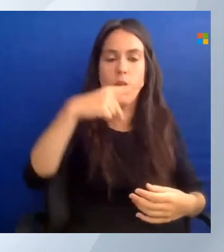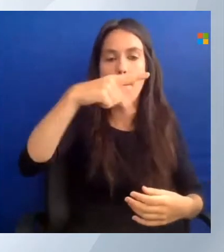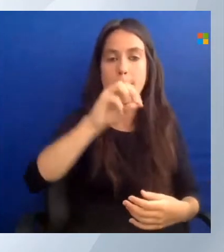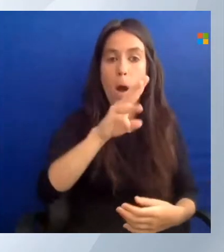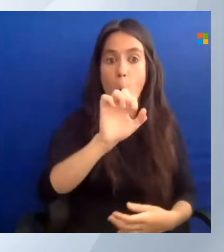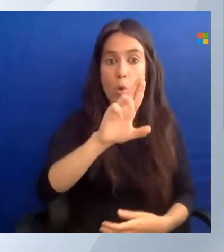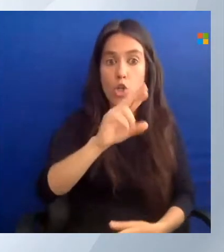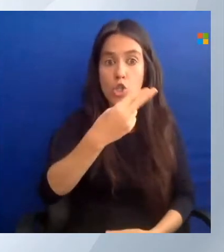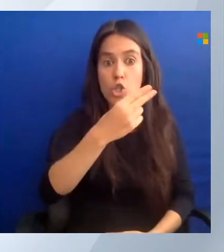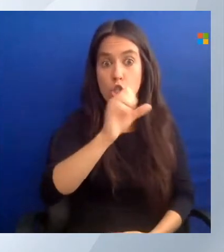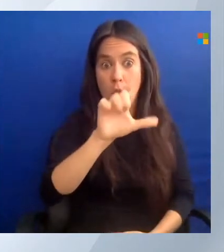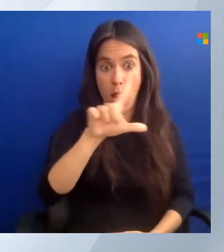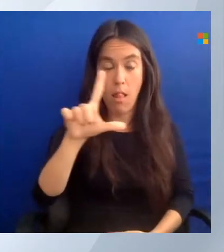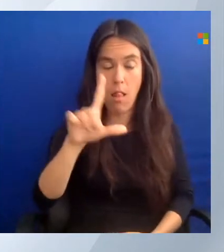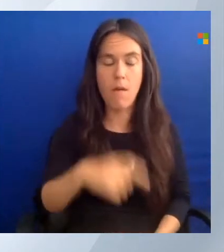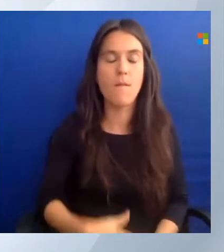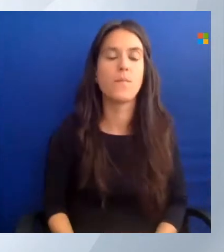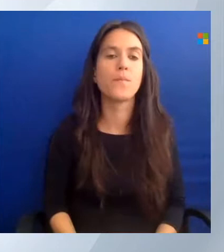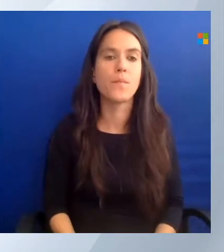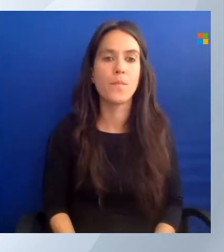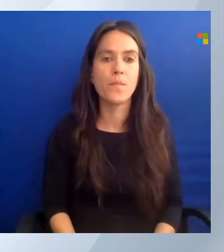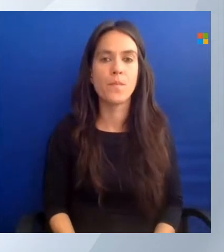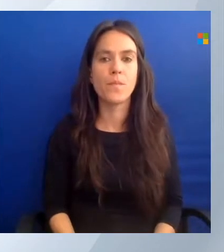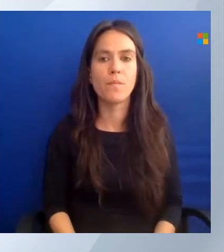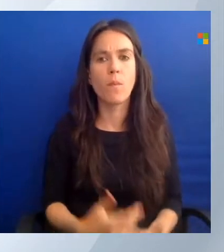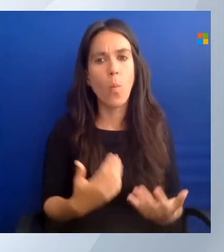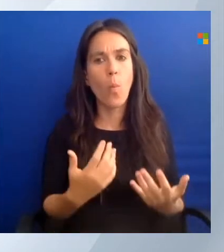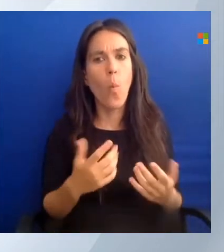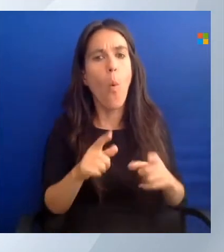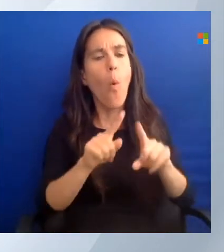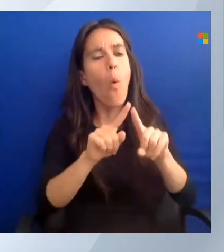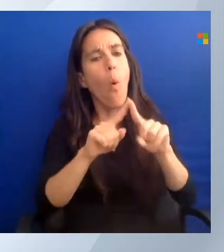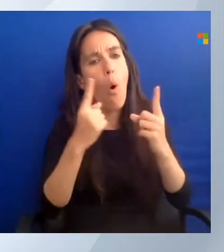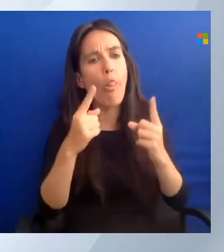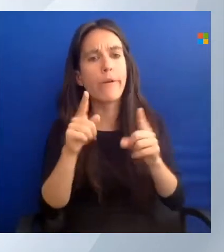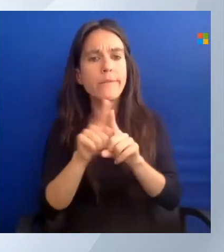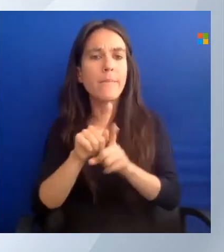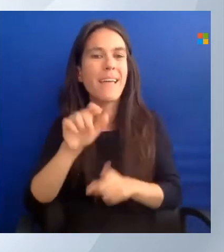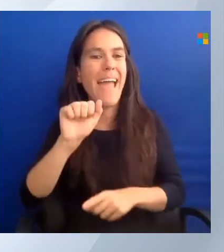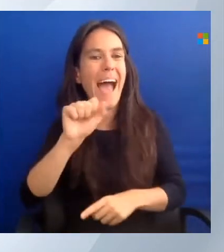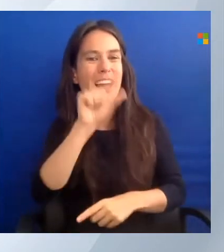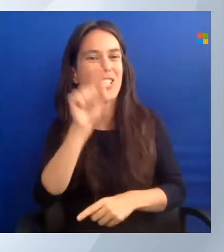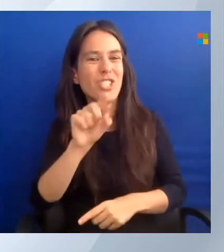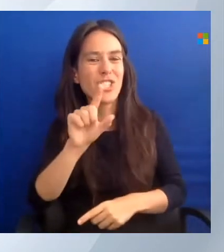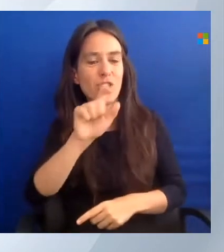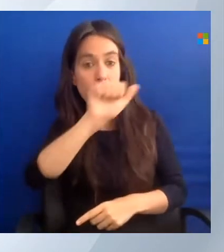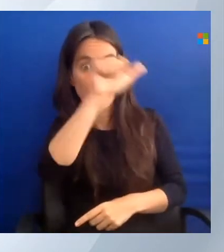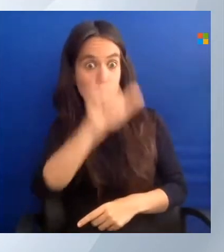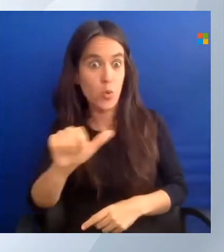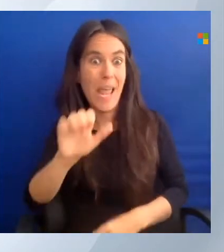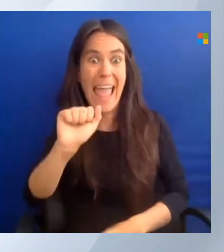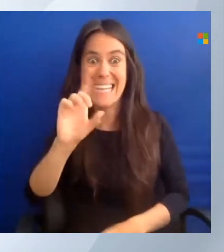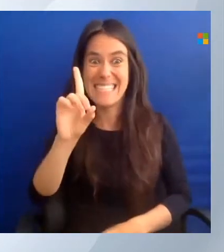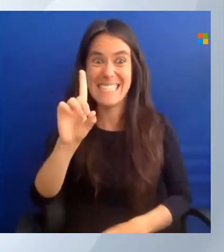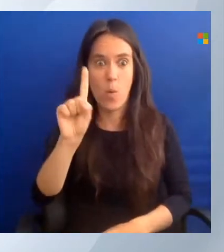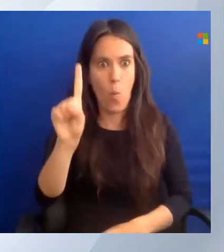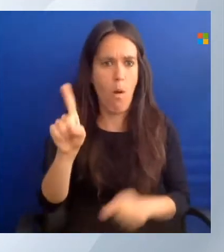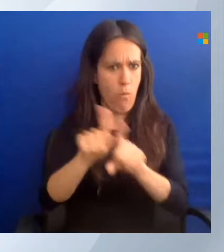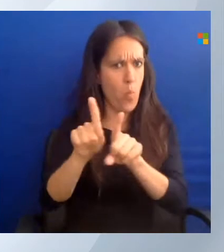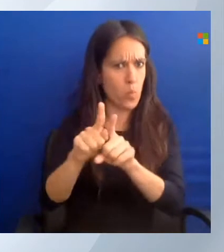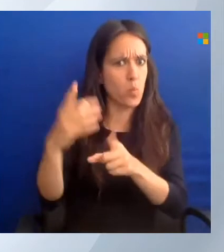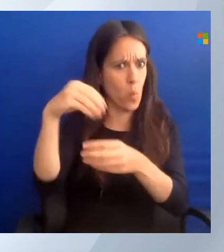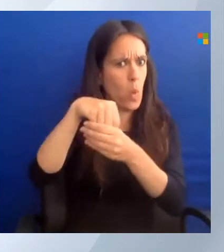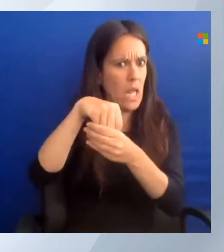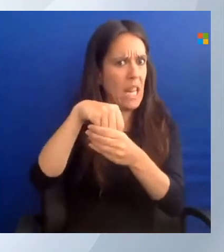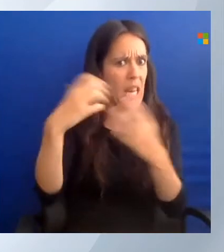A lot of other different modules are available like the Azure AD one. So I can manage Azure AD from here. And that connection is all taken